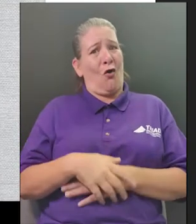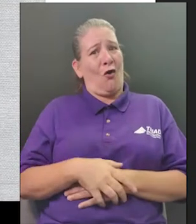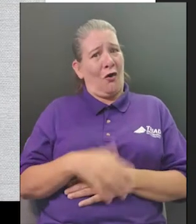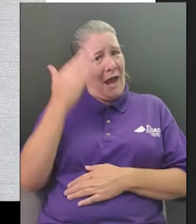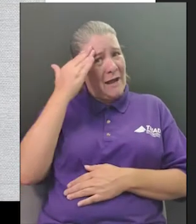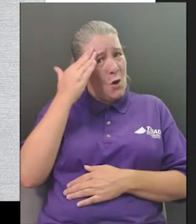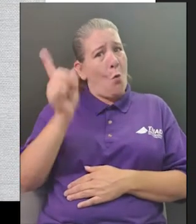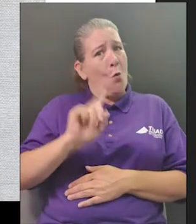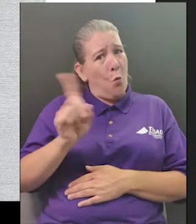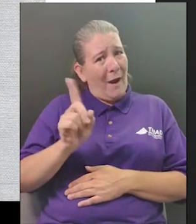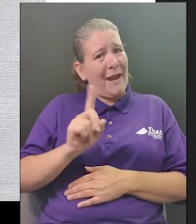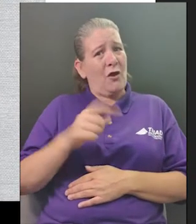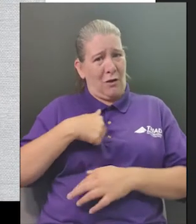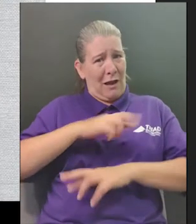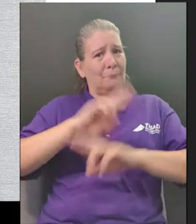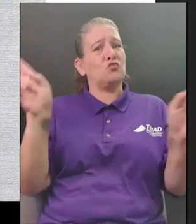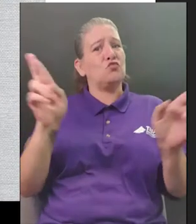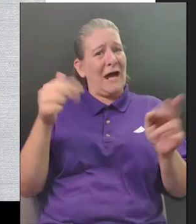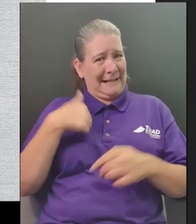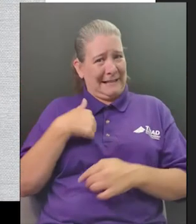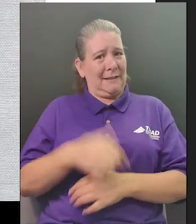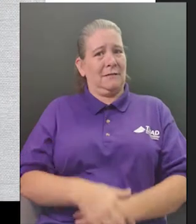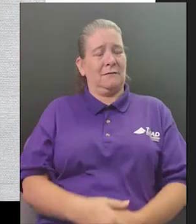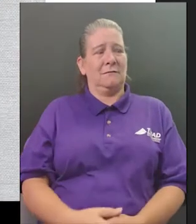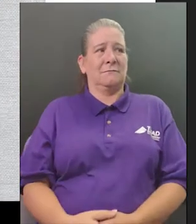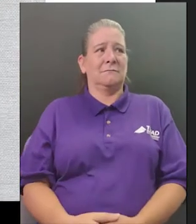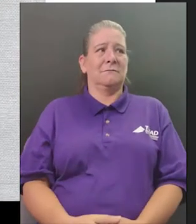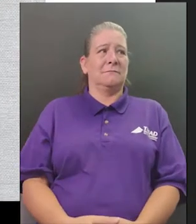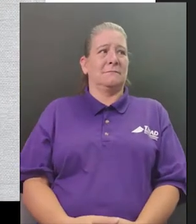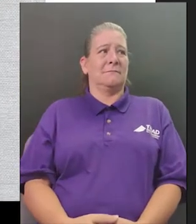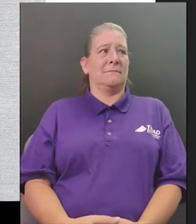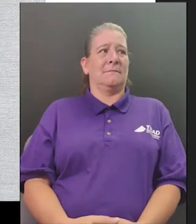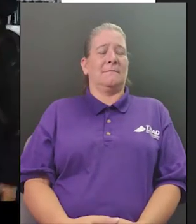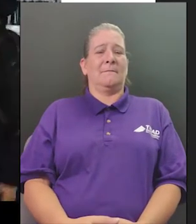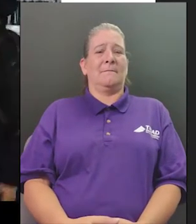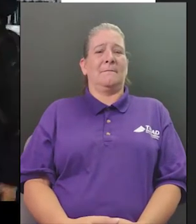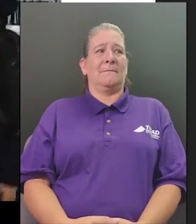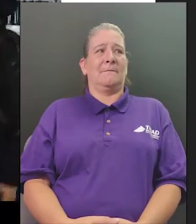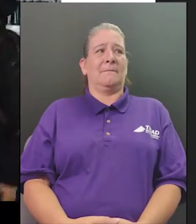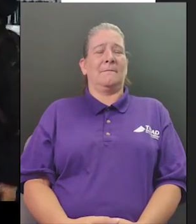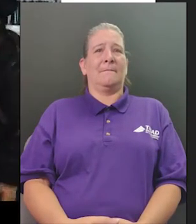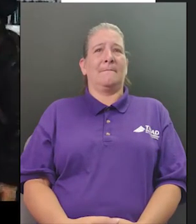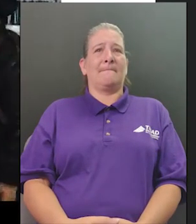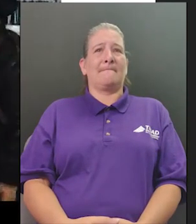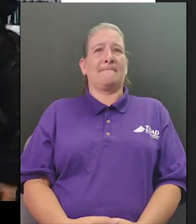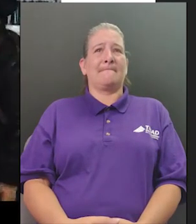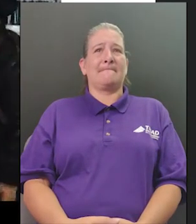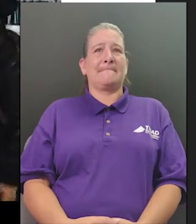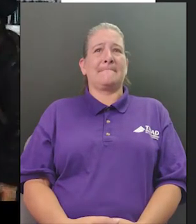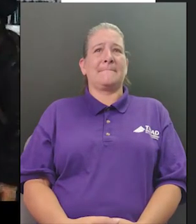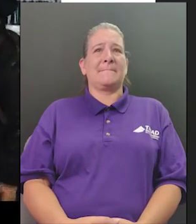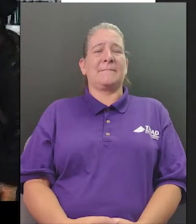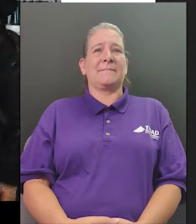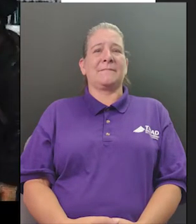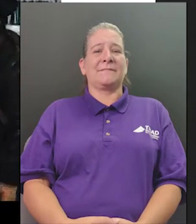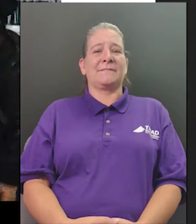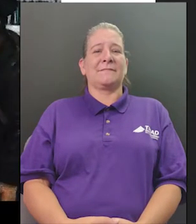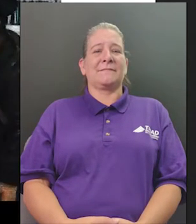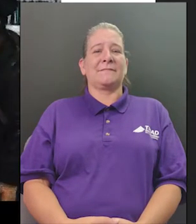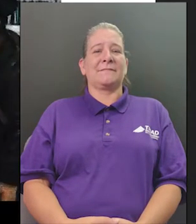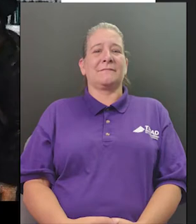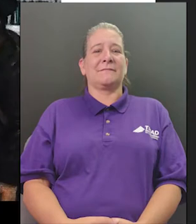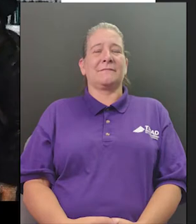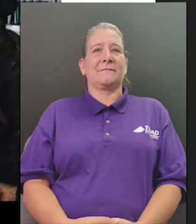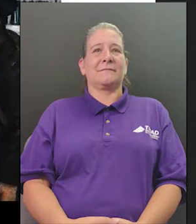the way insisted sibyl i know the farms of our patriots there could be spies along the way